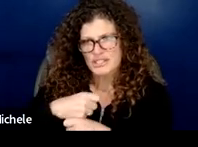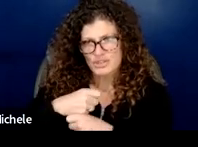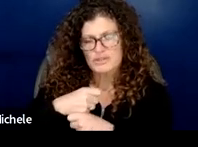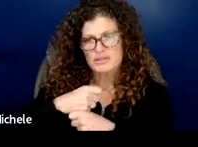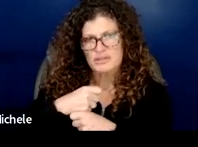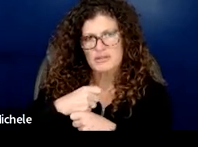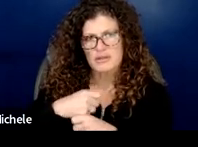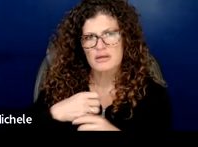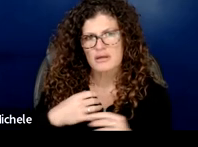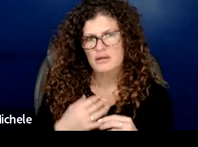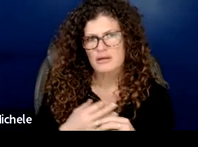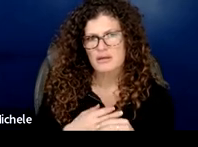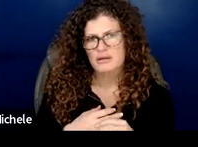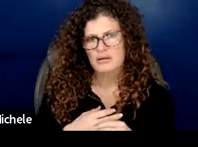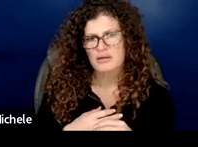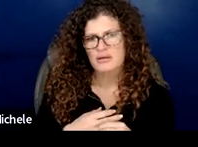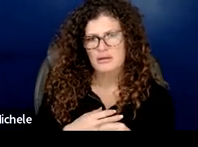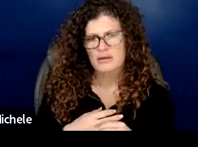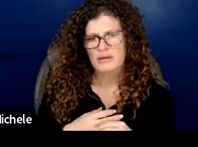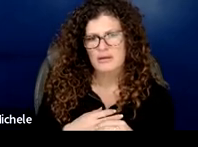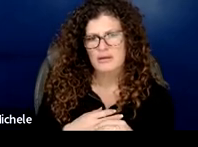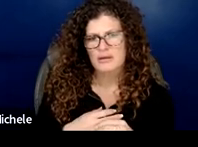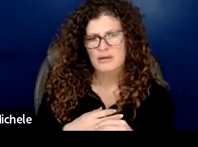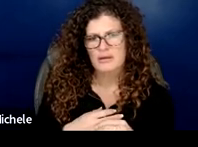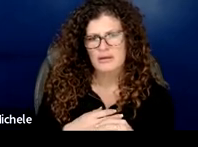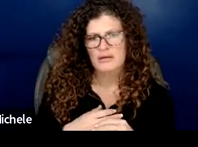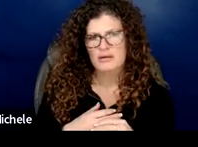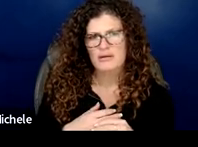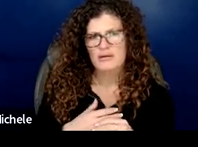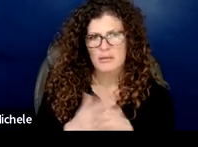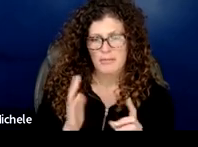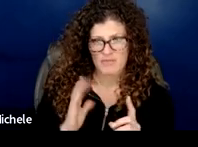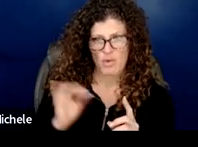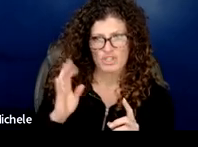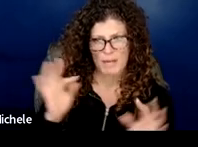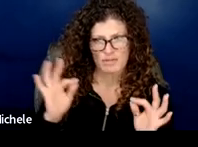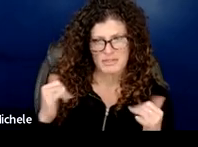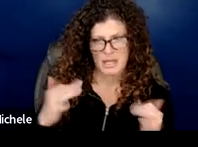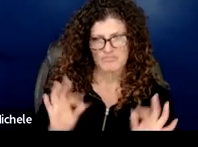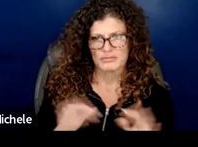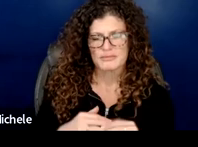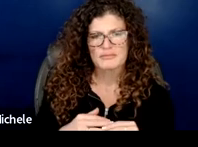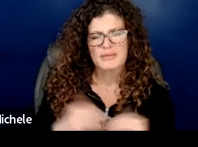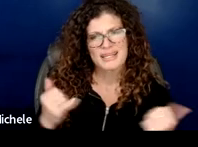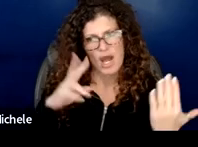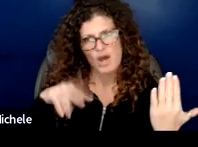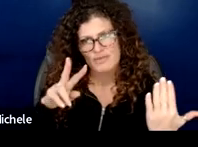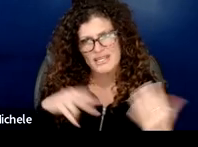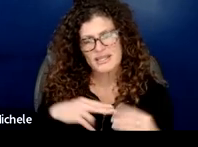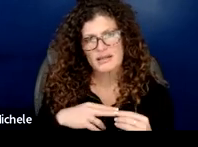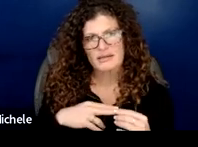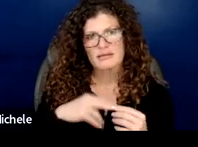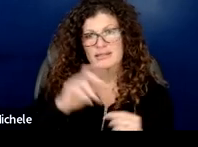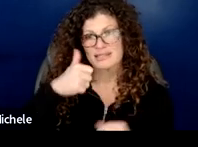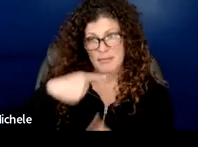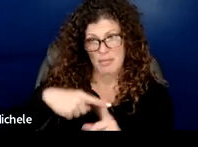discussed previously someone was hired it didn't have that and that was on the job description before i'm curious about because as i read this when i the 10 plus years